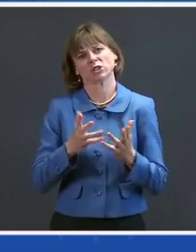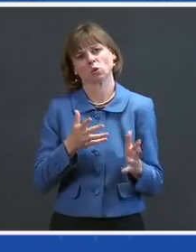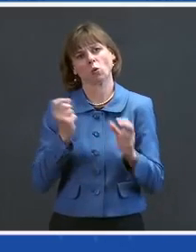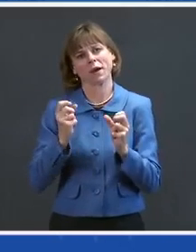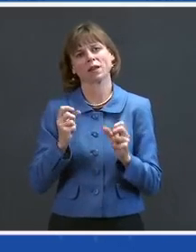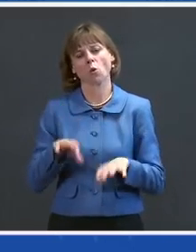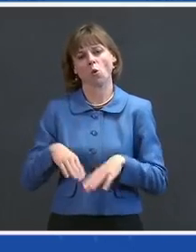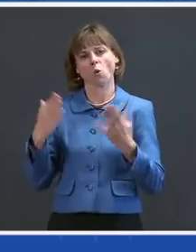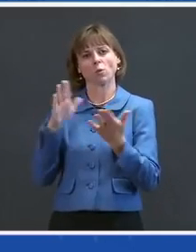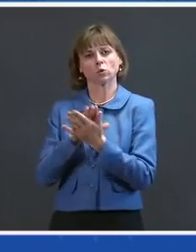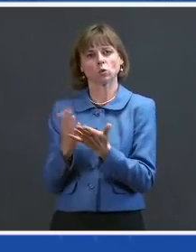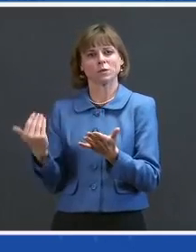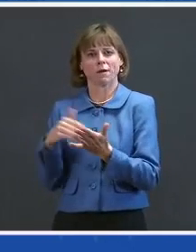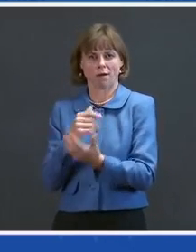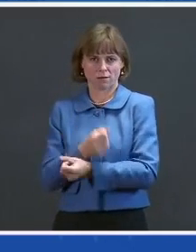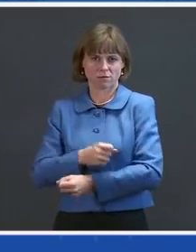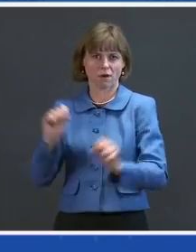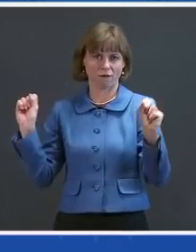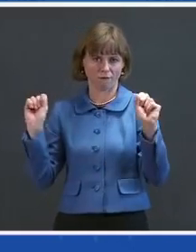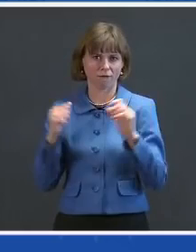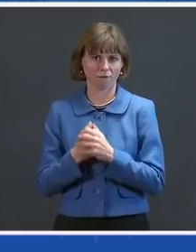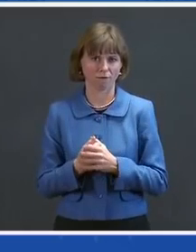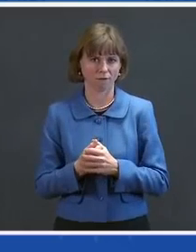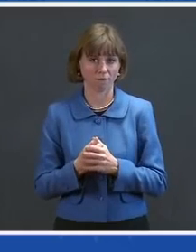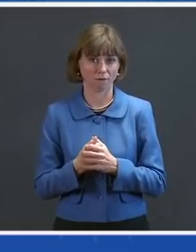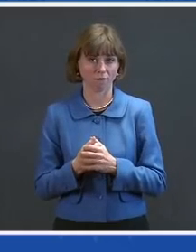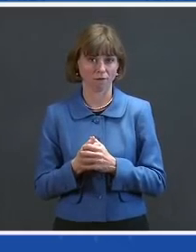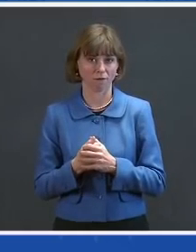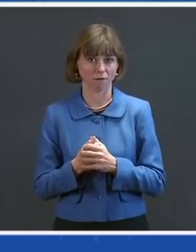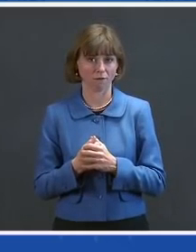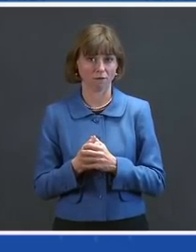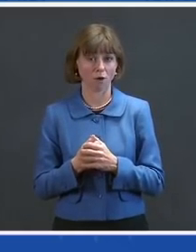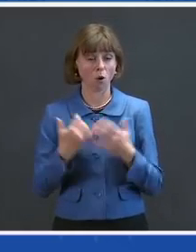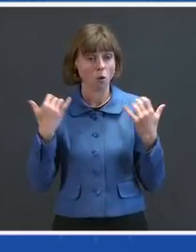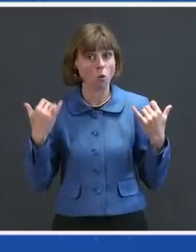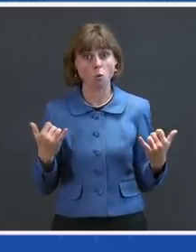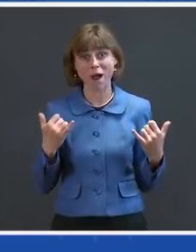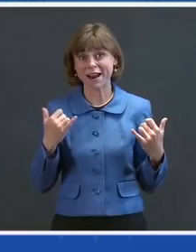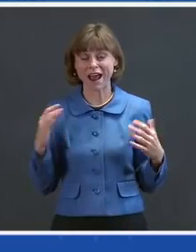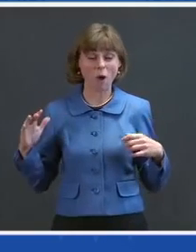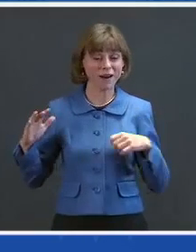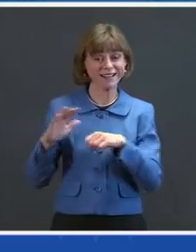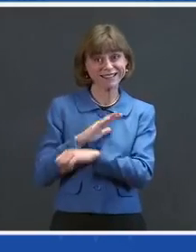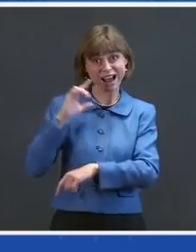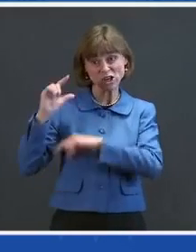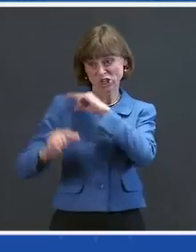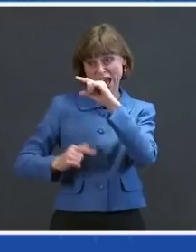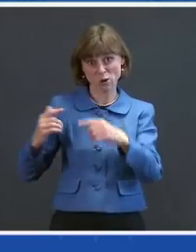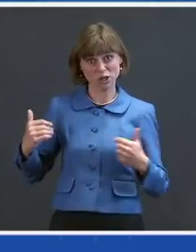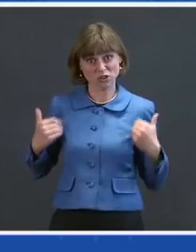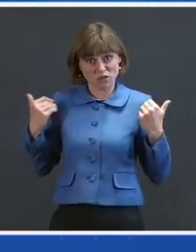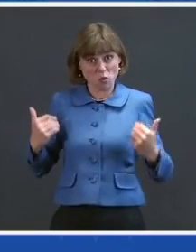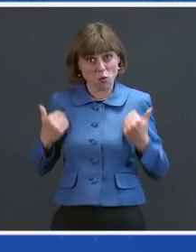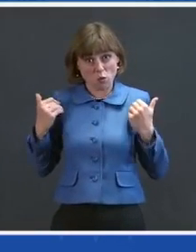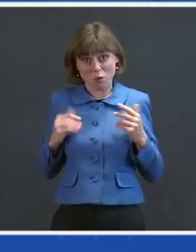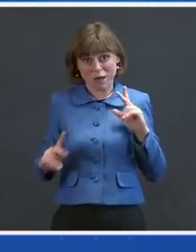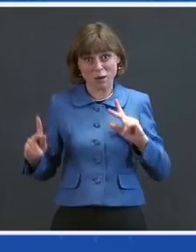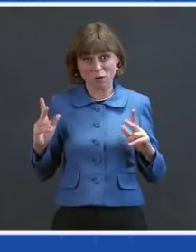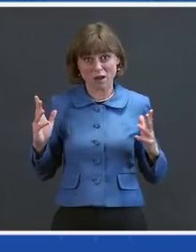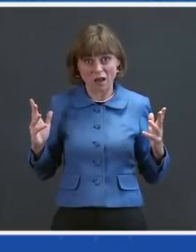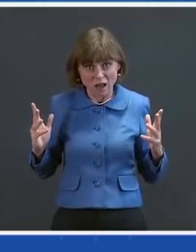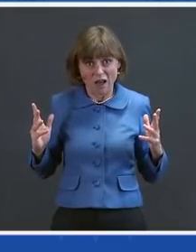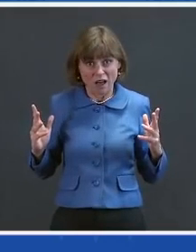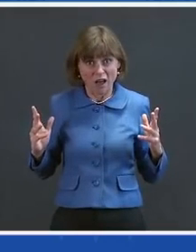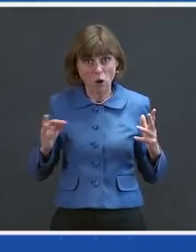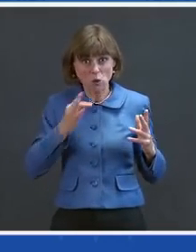back open safely. Right now, an entire generation of young people is on the brink of being set back